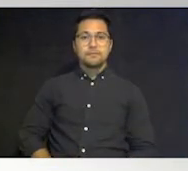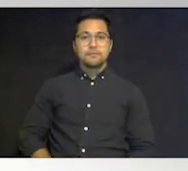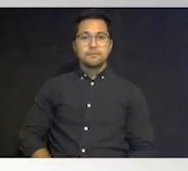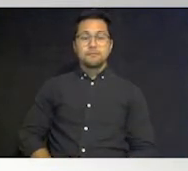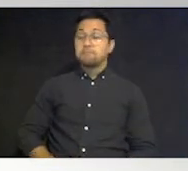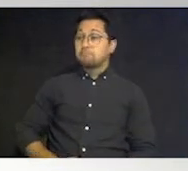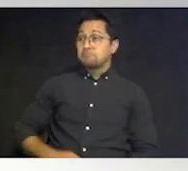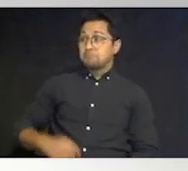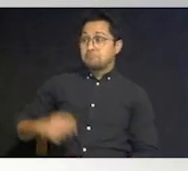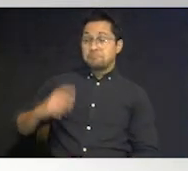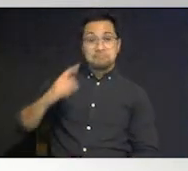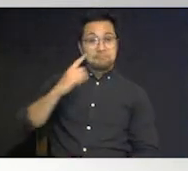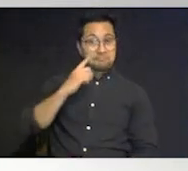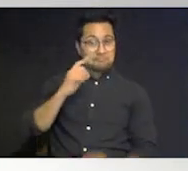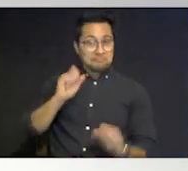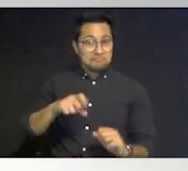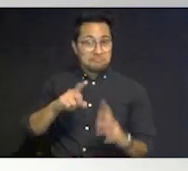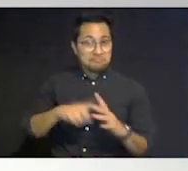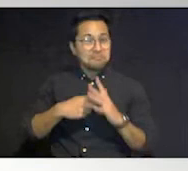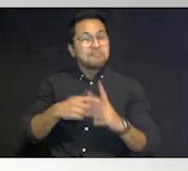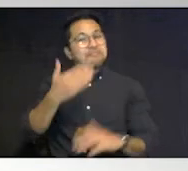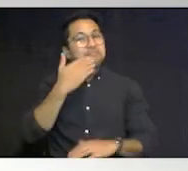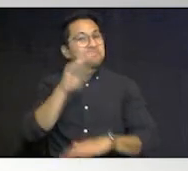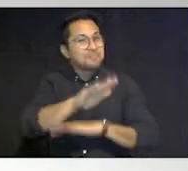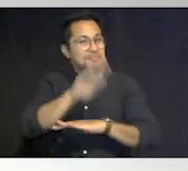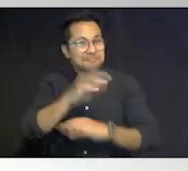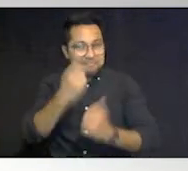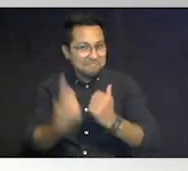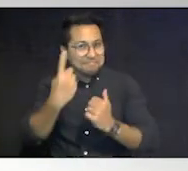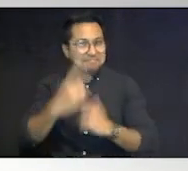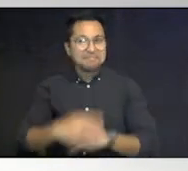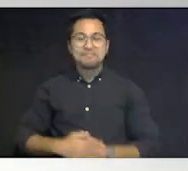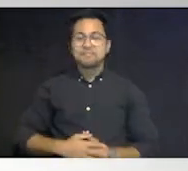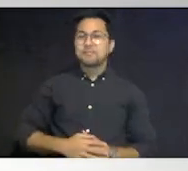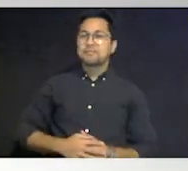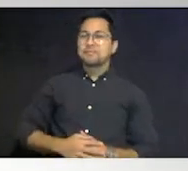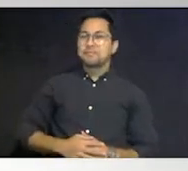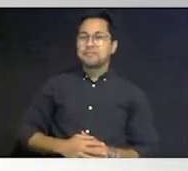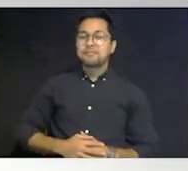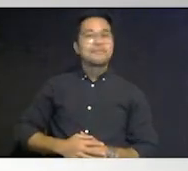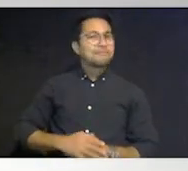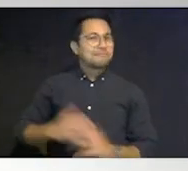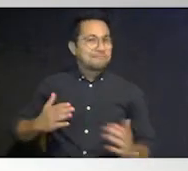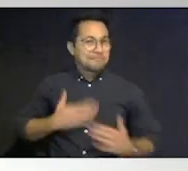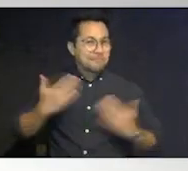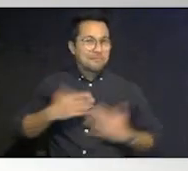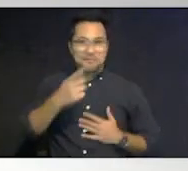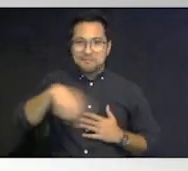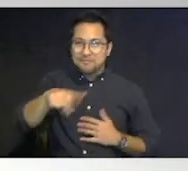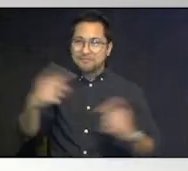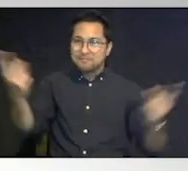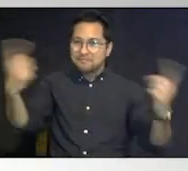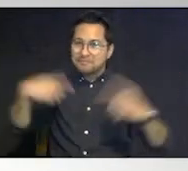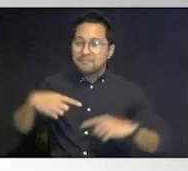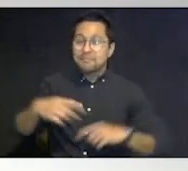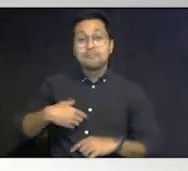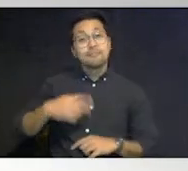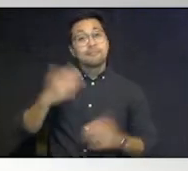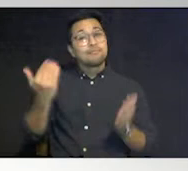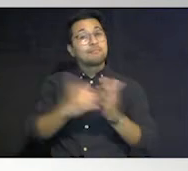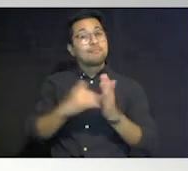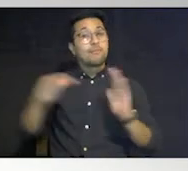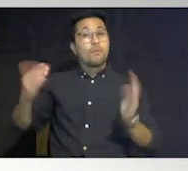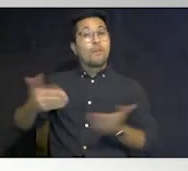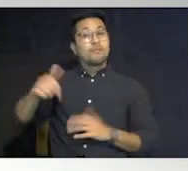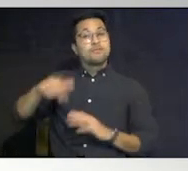I think we can begin good afternoon everyone so glad that you're here and you know welcome to our